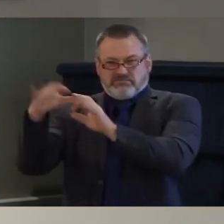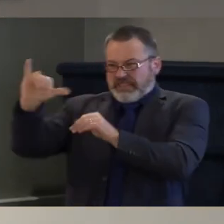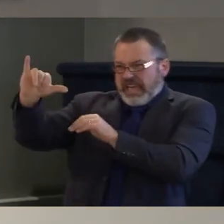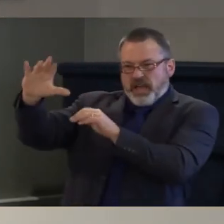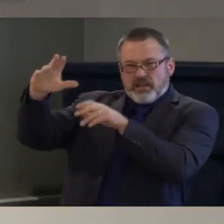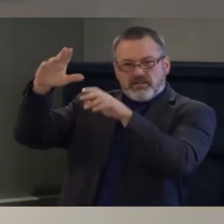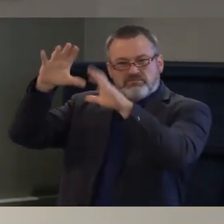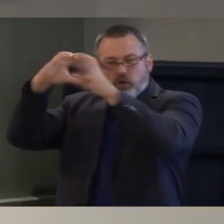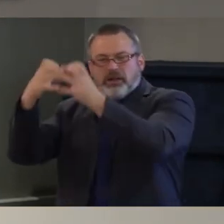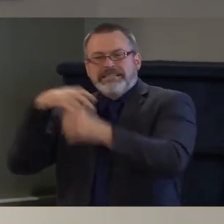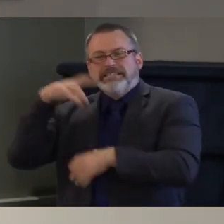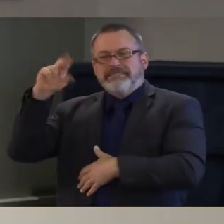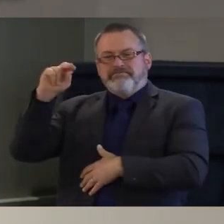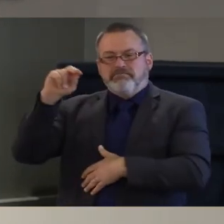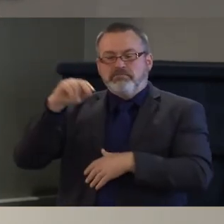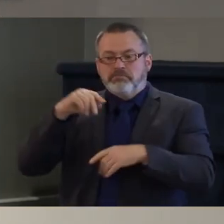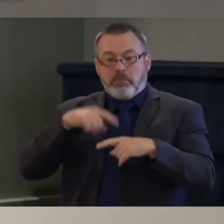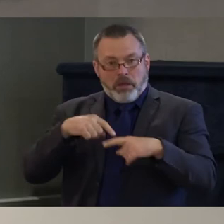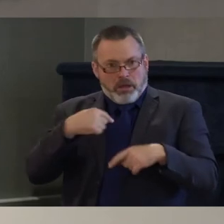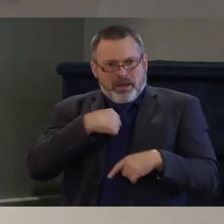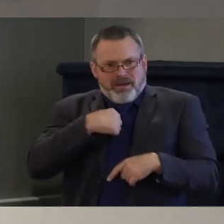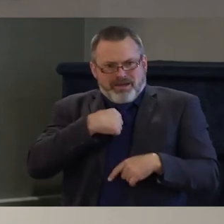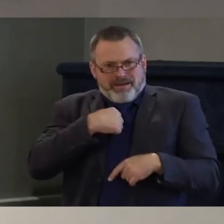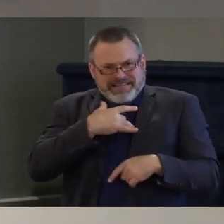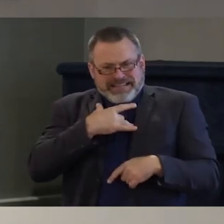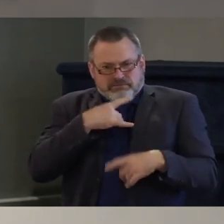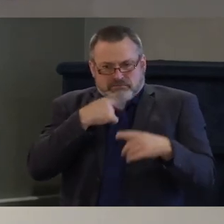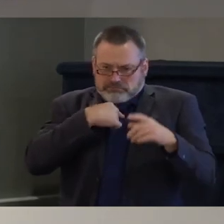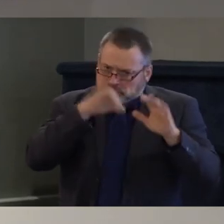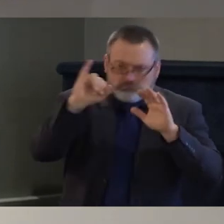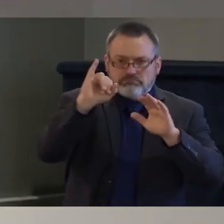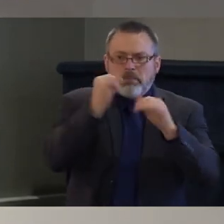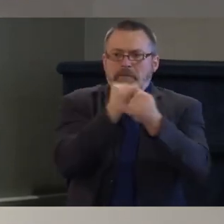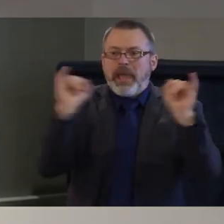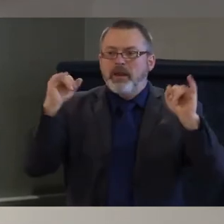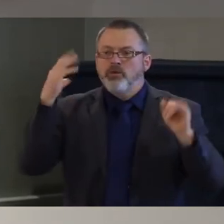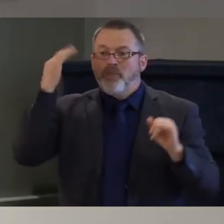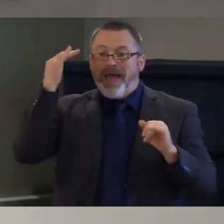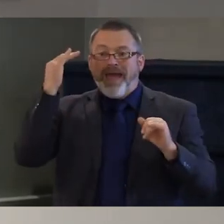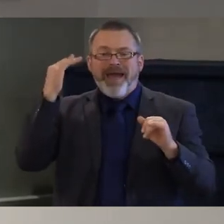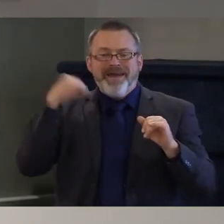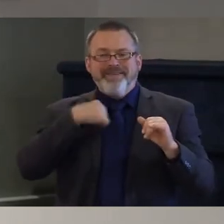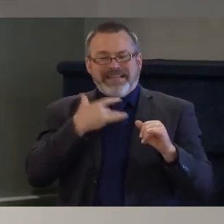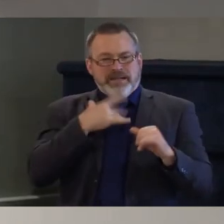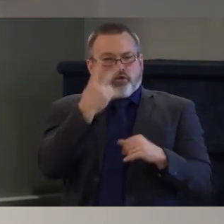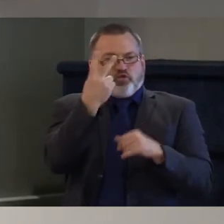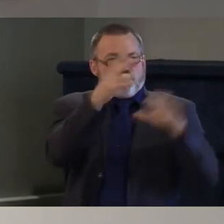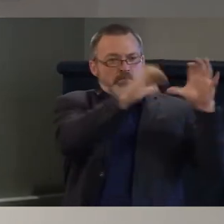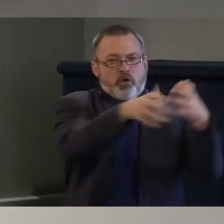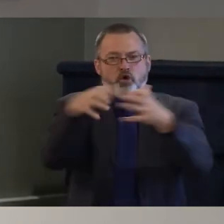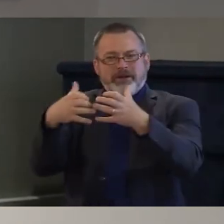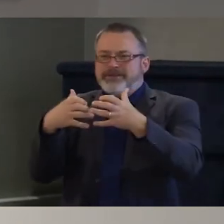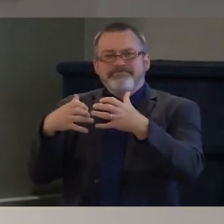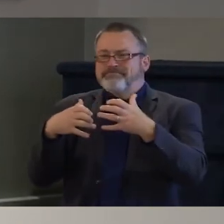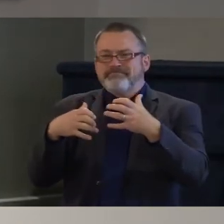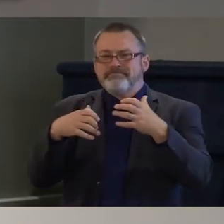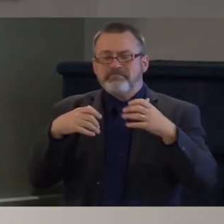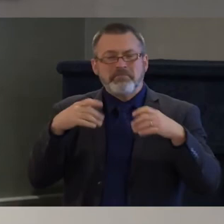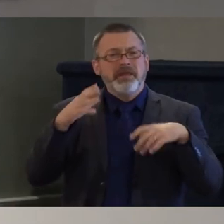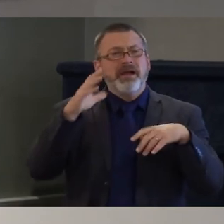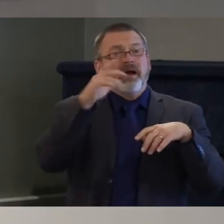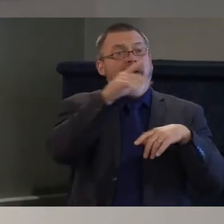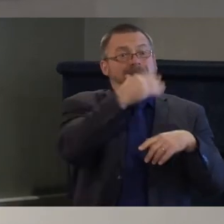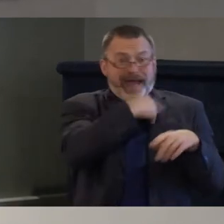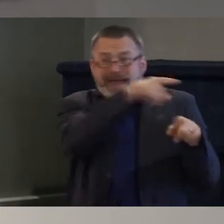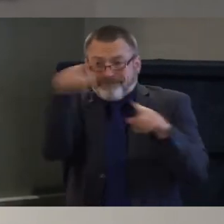sides of our political spectrum have value that makes society healthy and from the right they tend to bring a